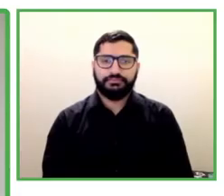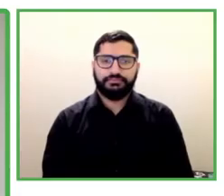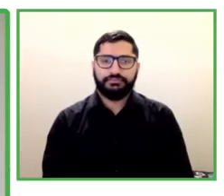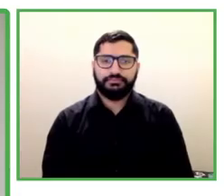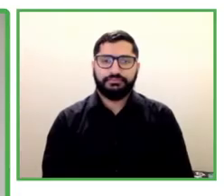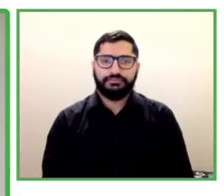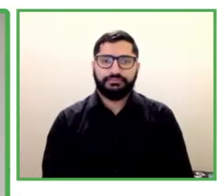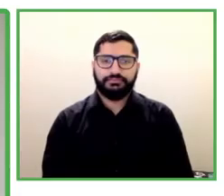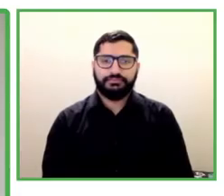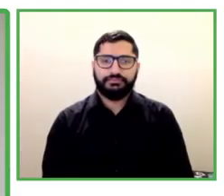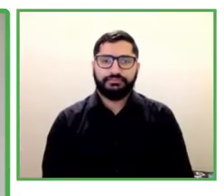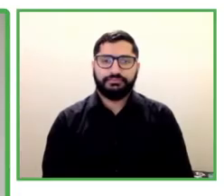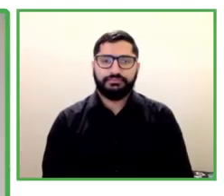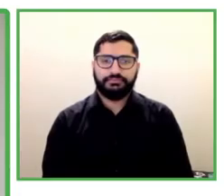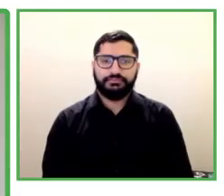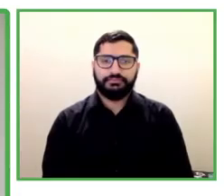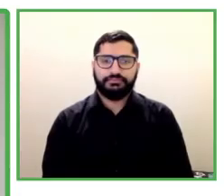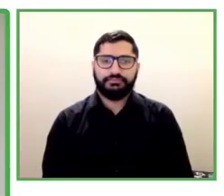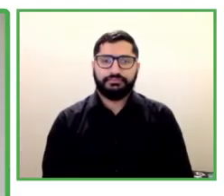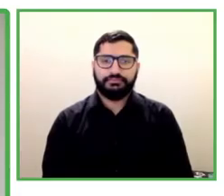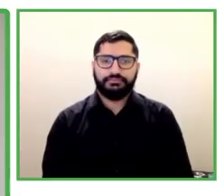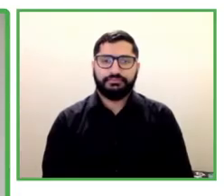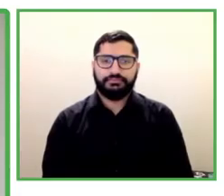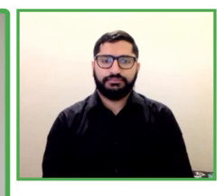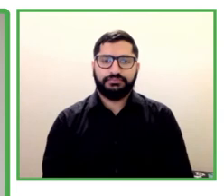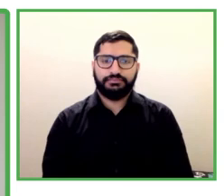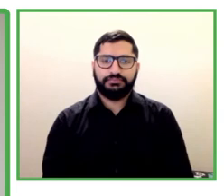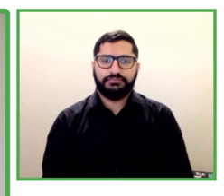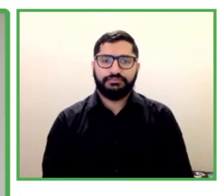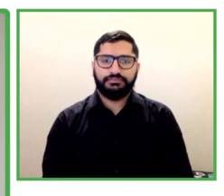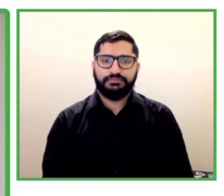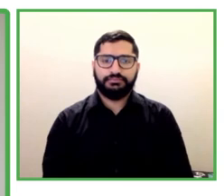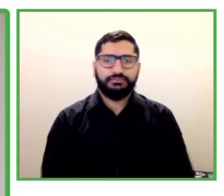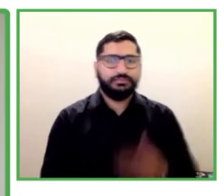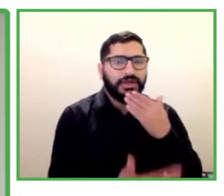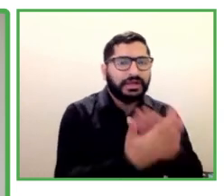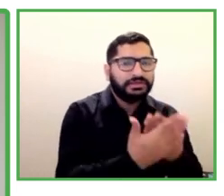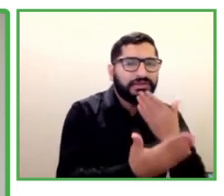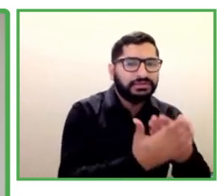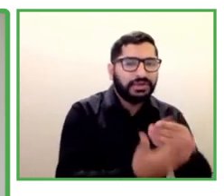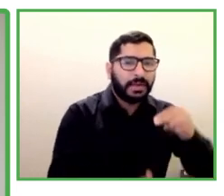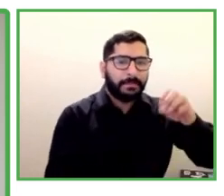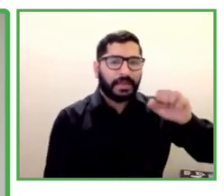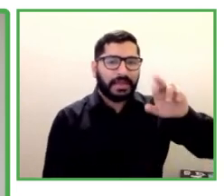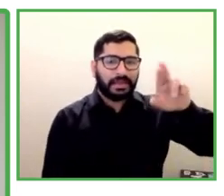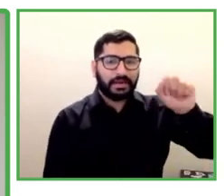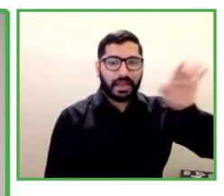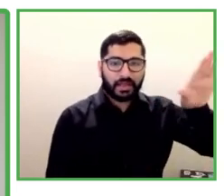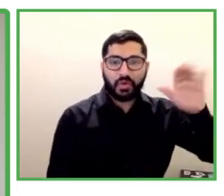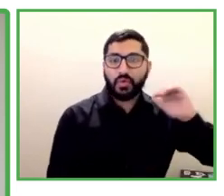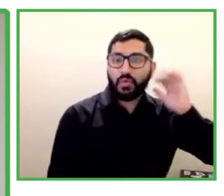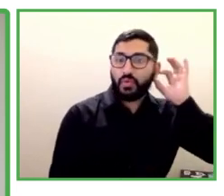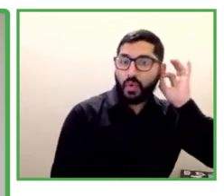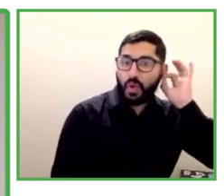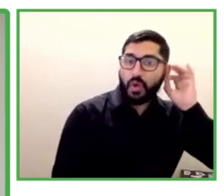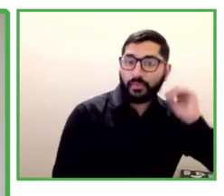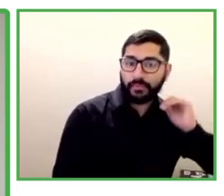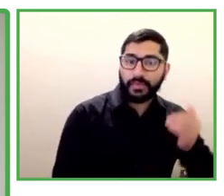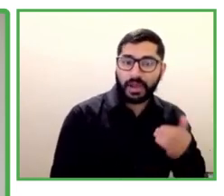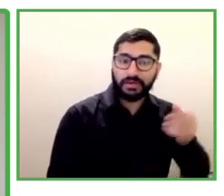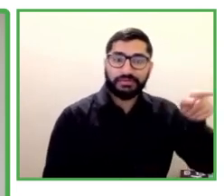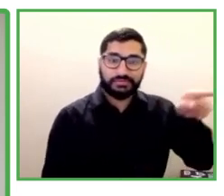Thank you very much, Mira. Very impressive to see the work that you are doing with youth for jobs, very comprehensive programs,